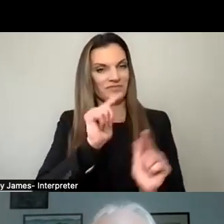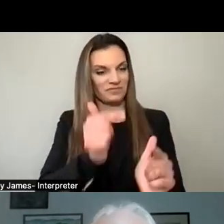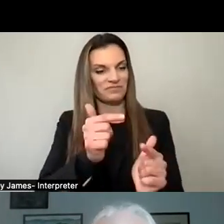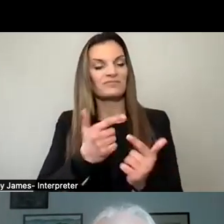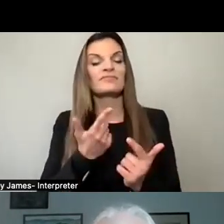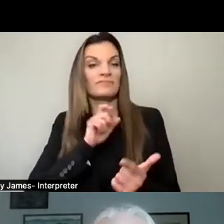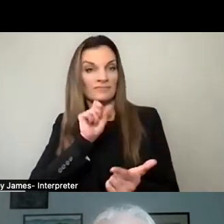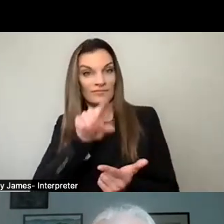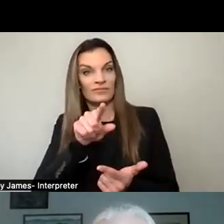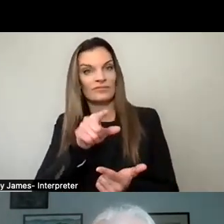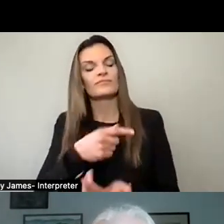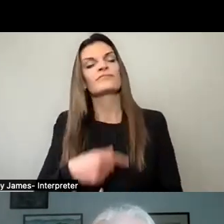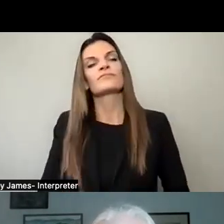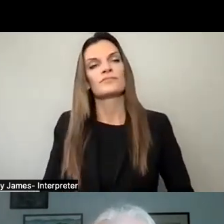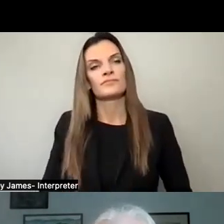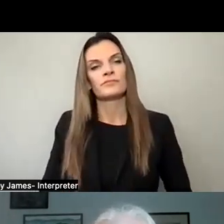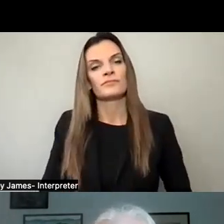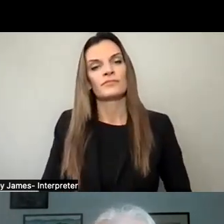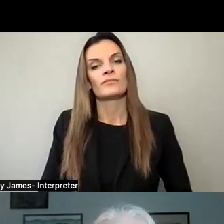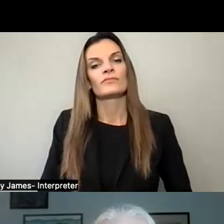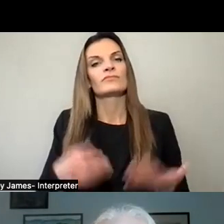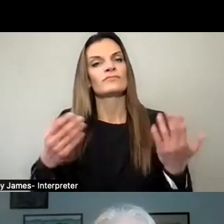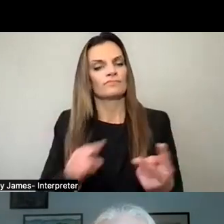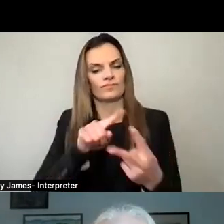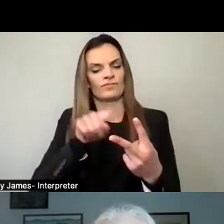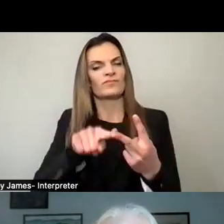think are the two biggest challenges facing the village?